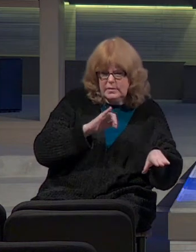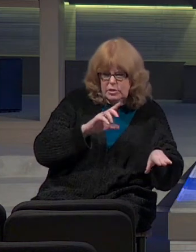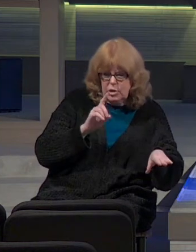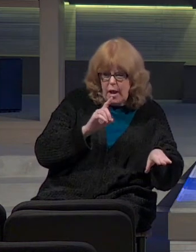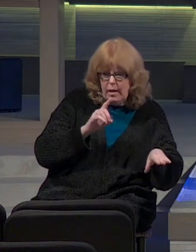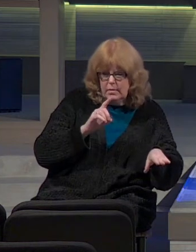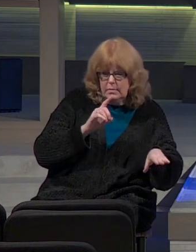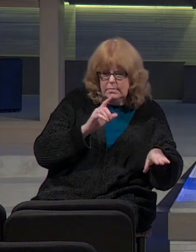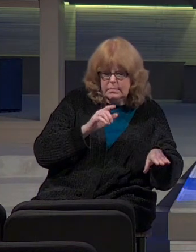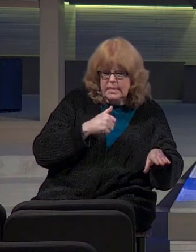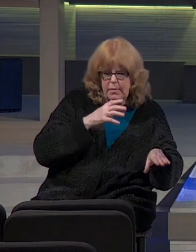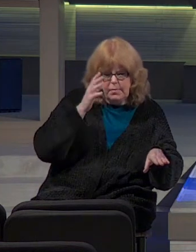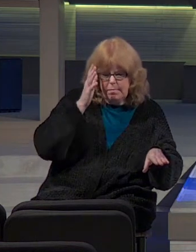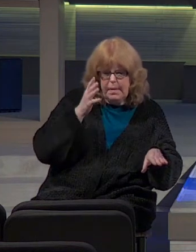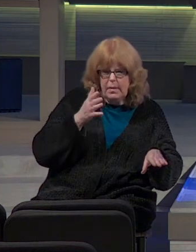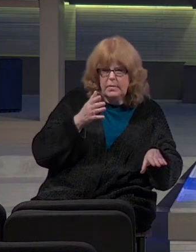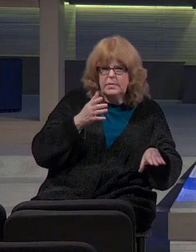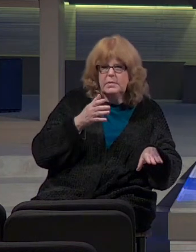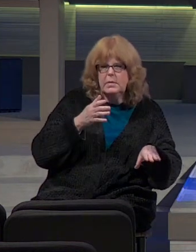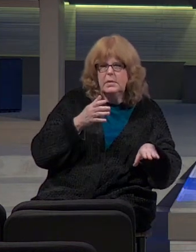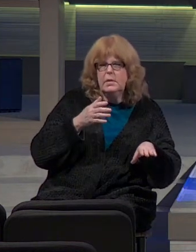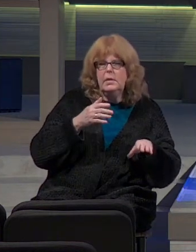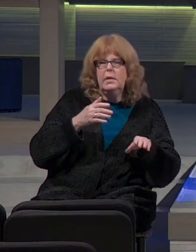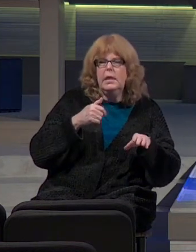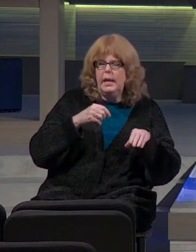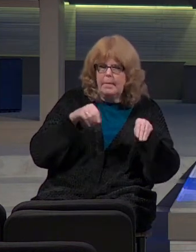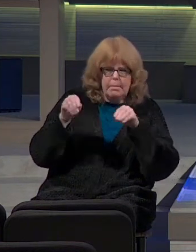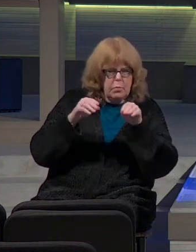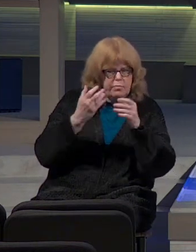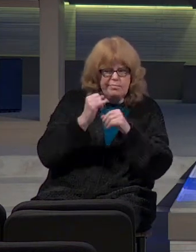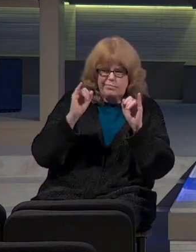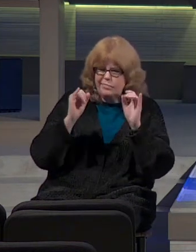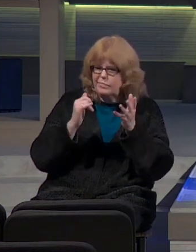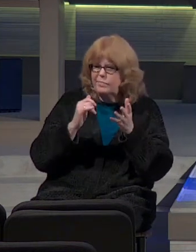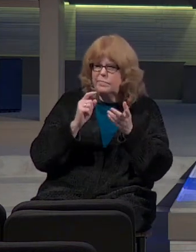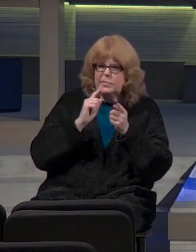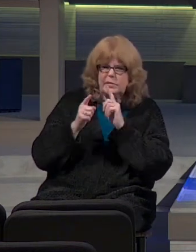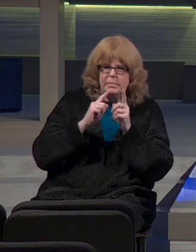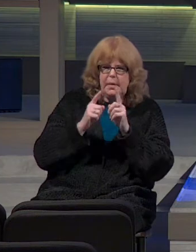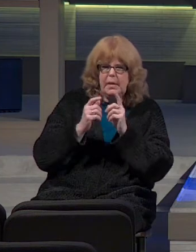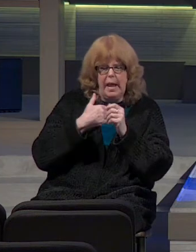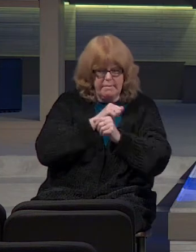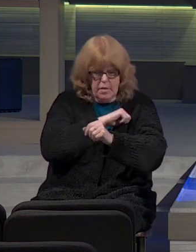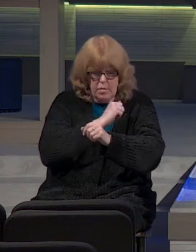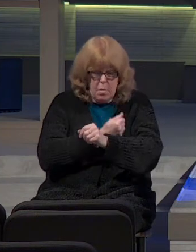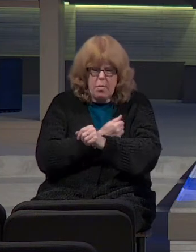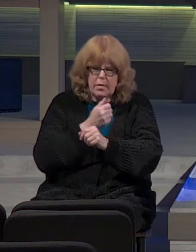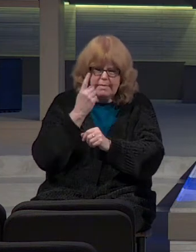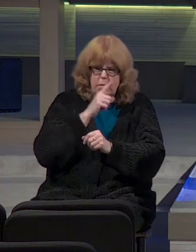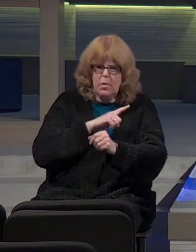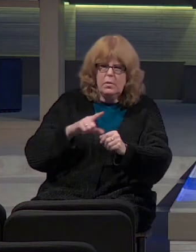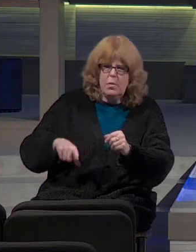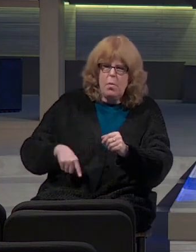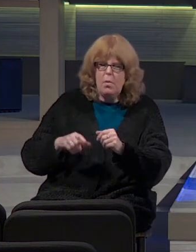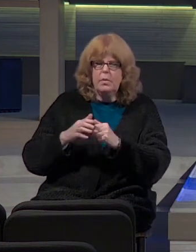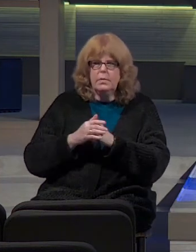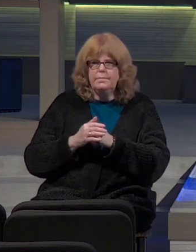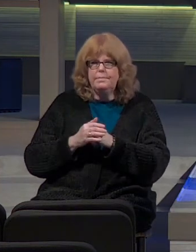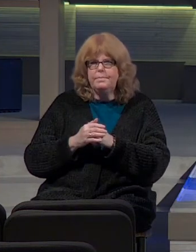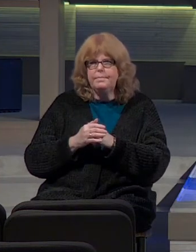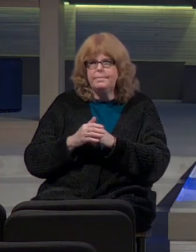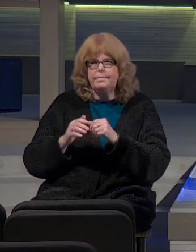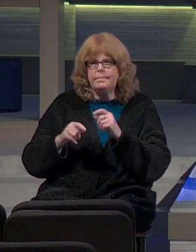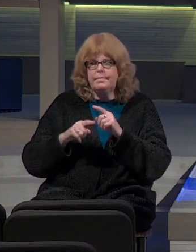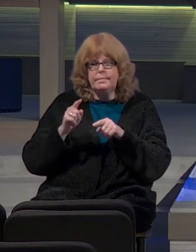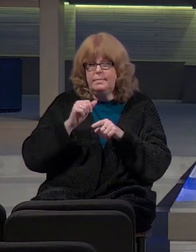parents' house. Okay, he does have the capacity to go, to move about, to speak authoritatively on behalf of the Lord, but he by